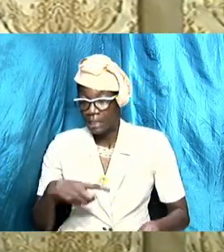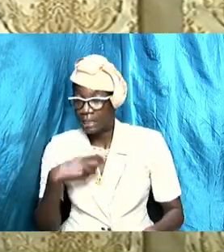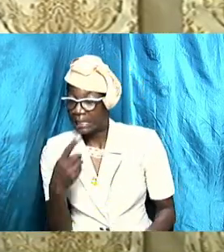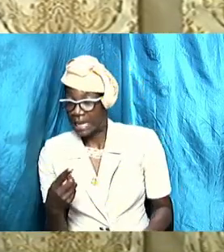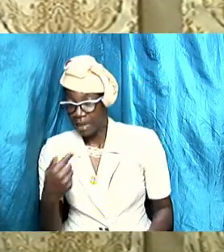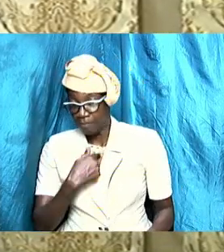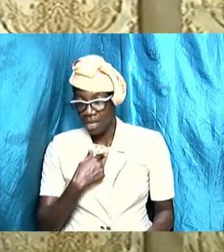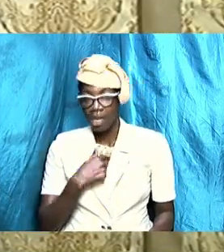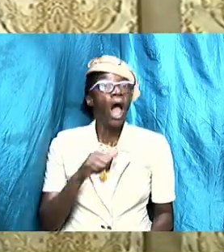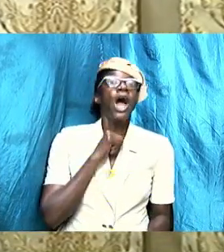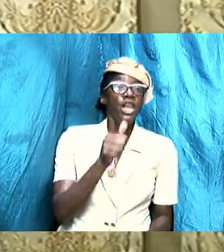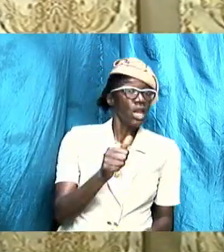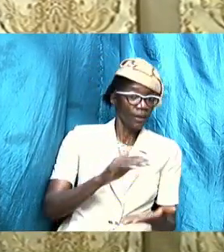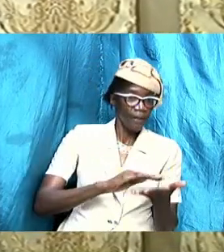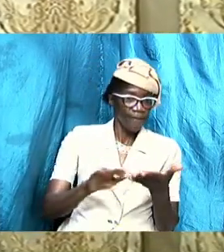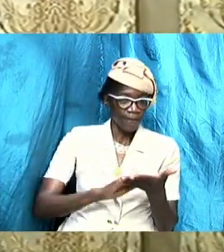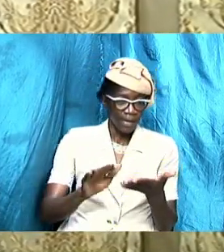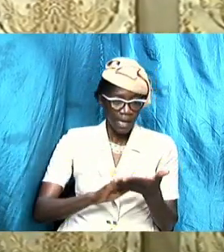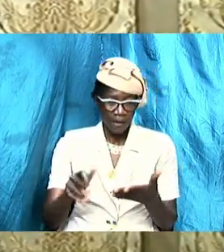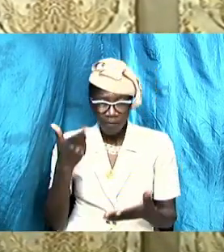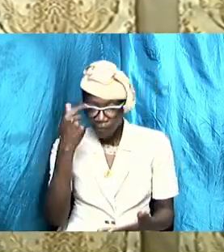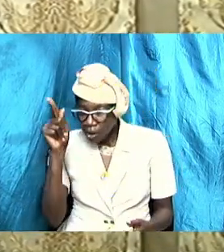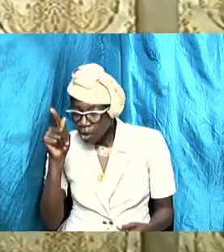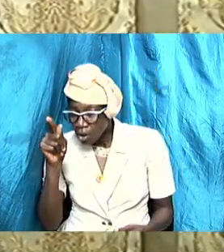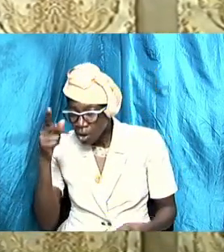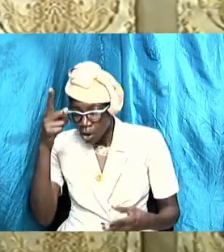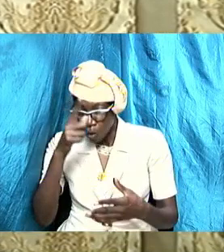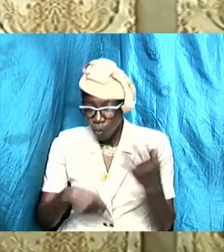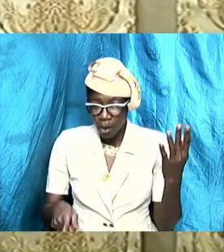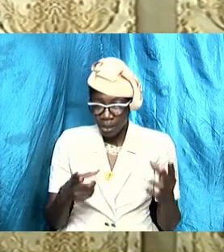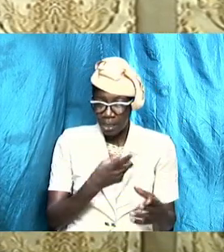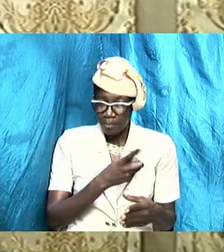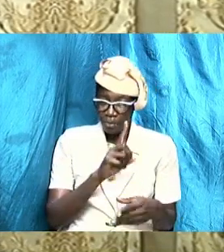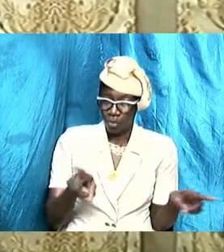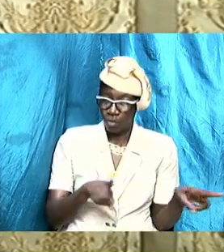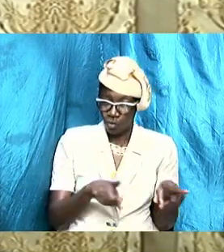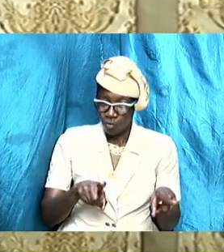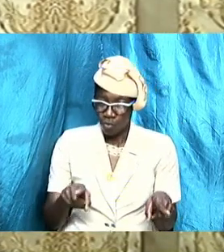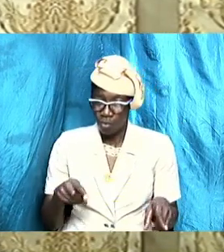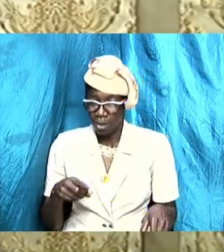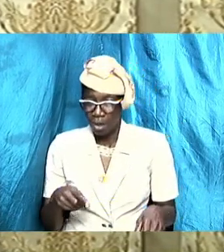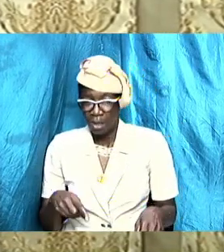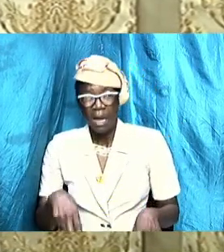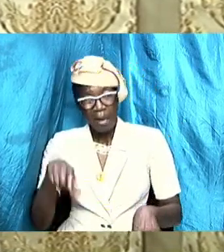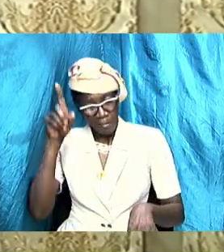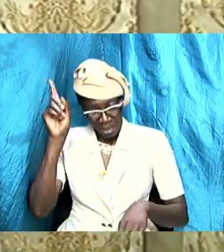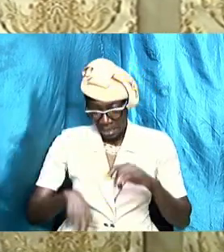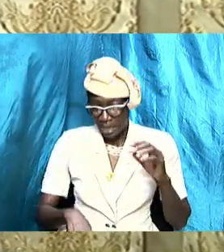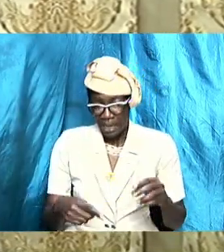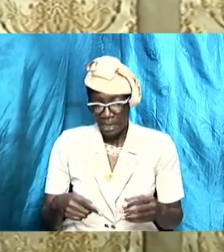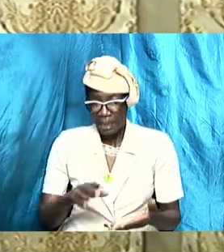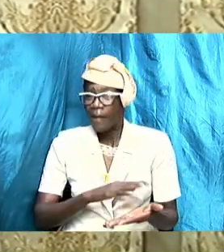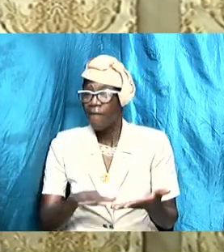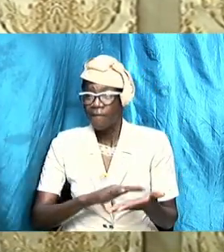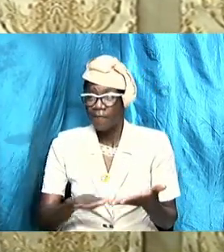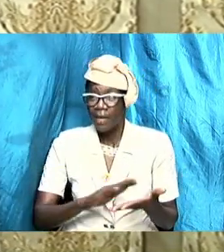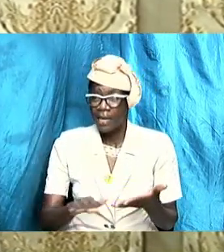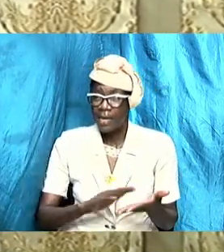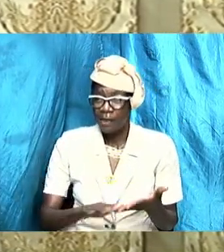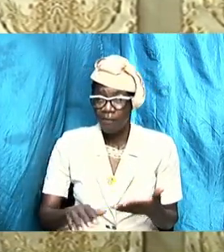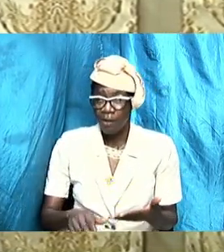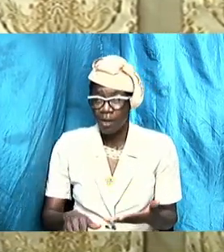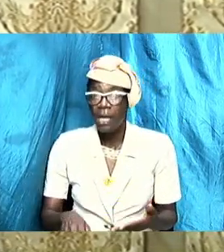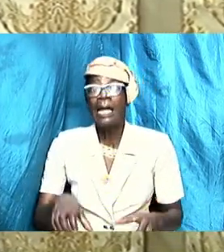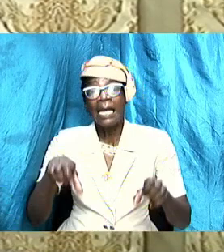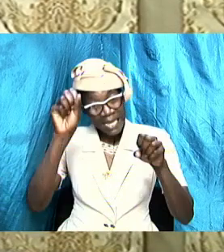for what he has done or I cannot forgive her of course you can it's better you